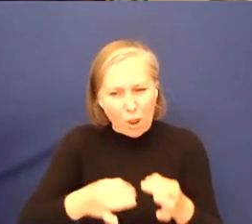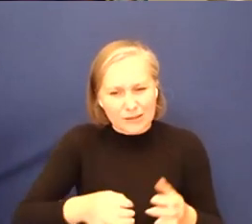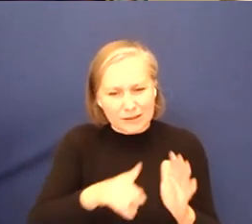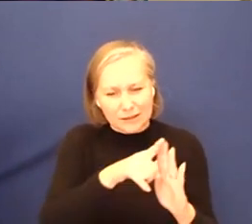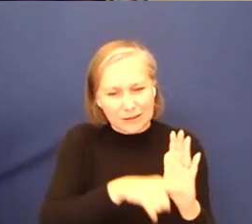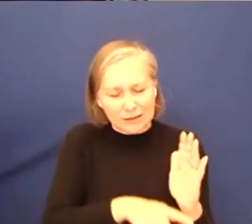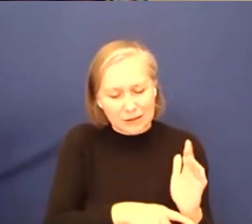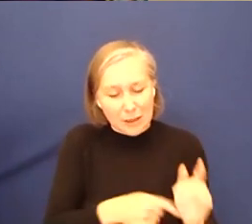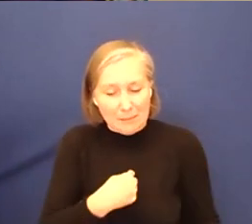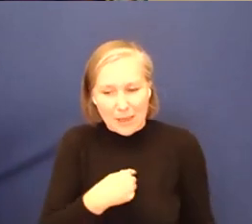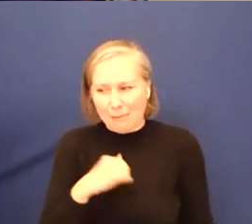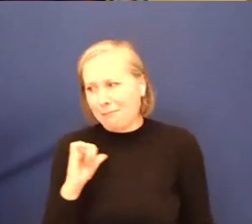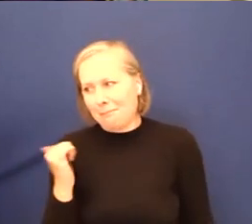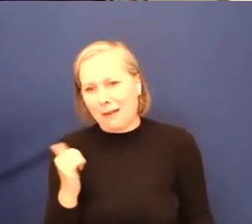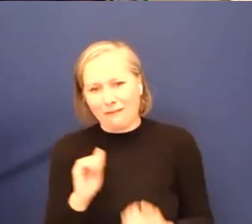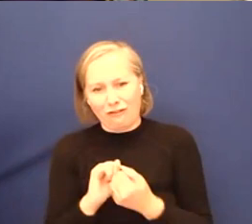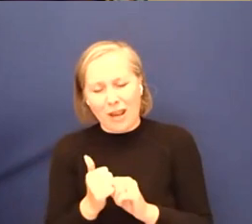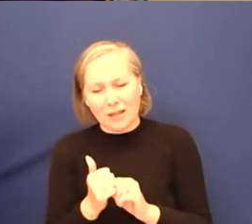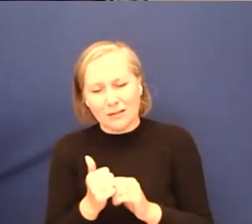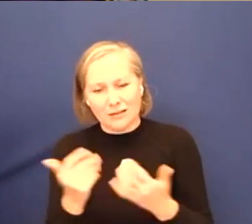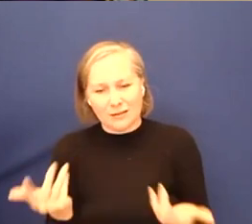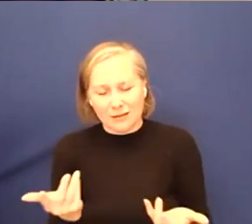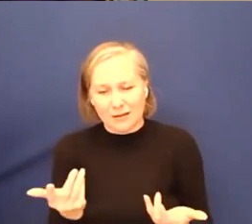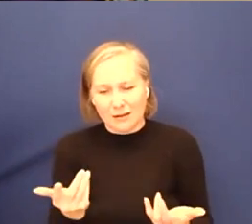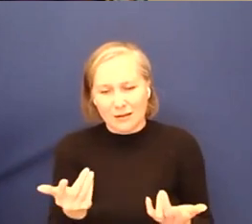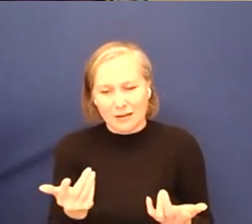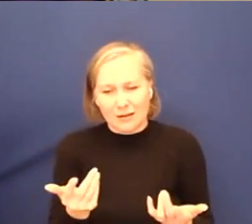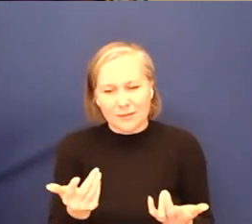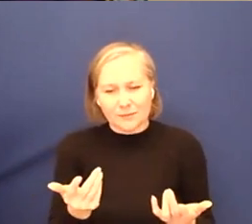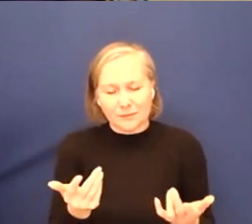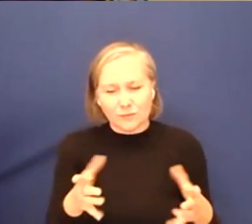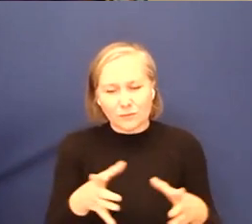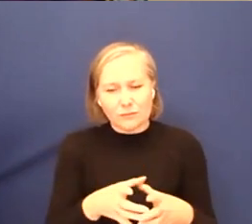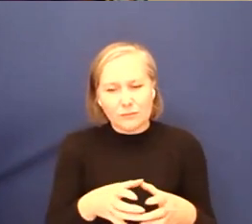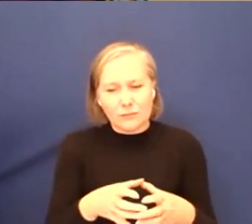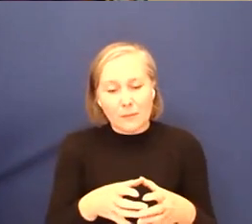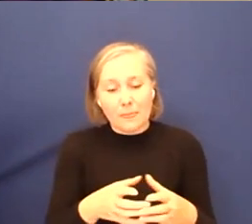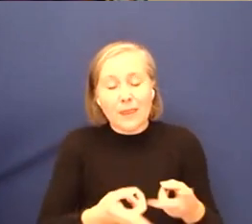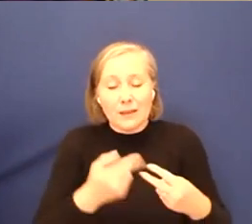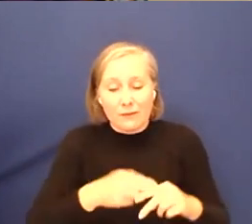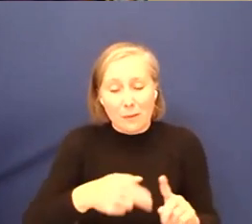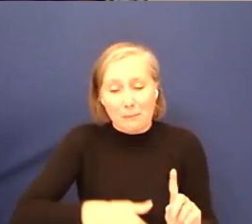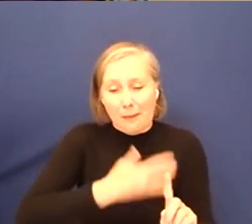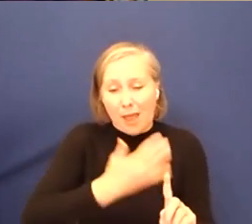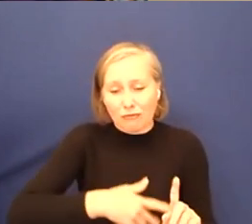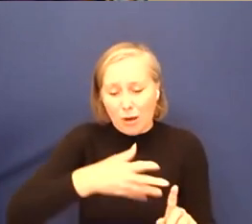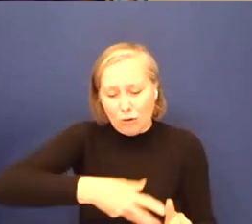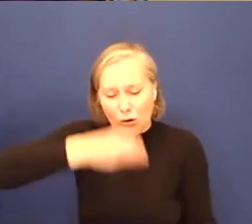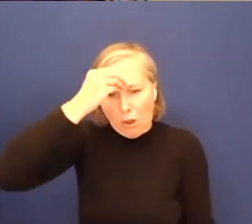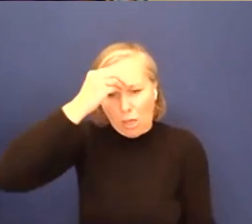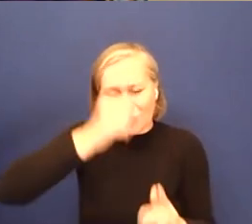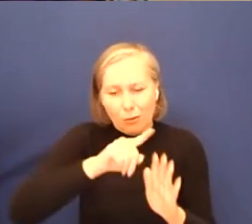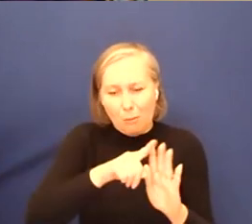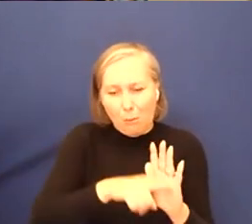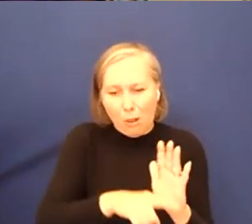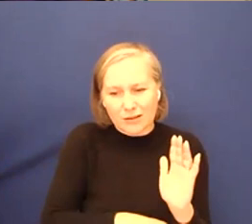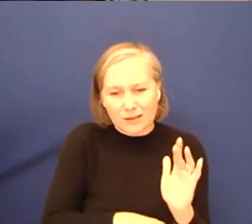or it's me and my friend. So something where you, speaking for someone who a policy background, try to write on probably the most complex tech